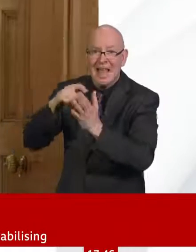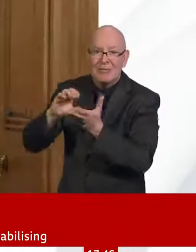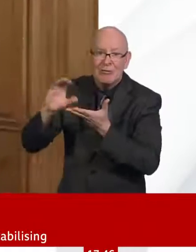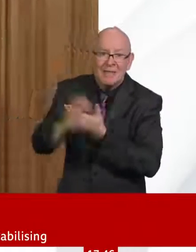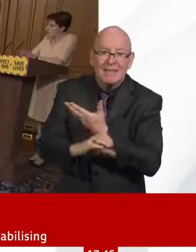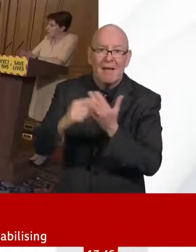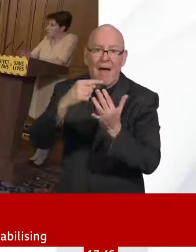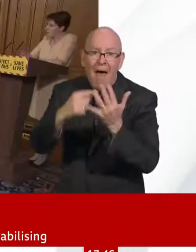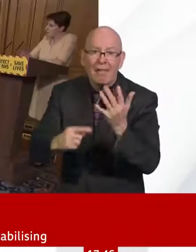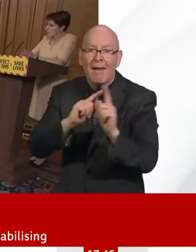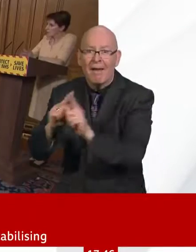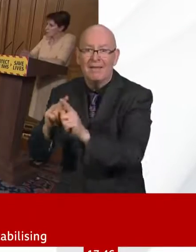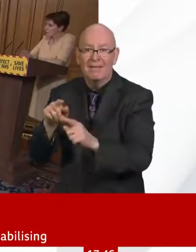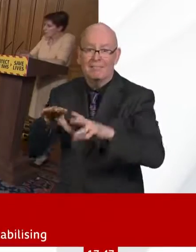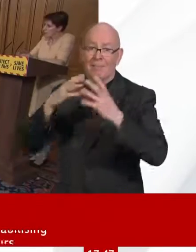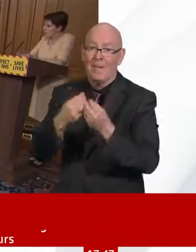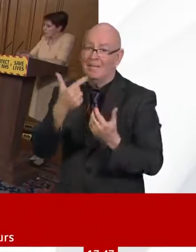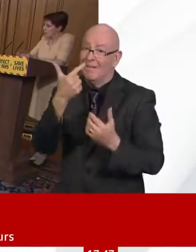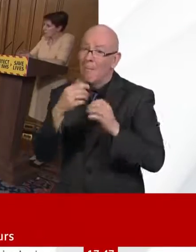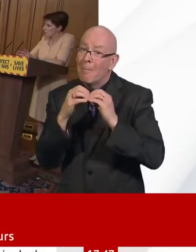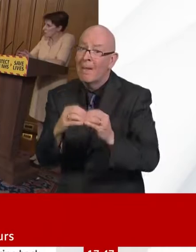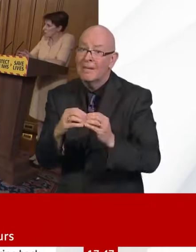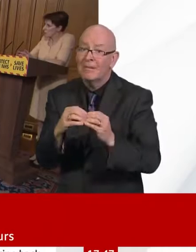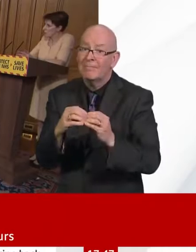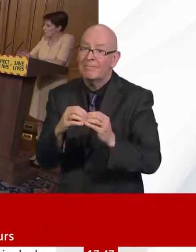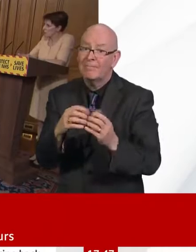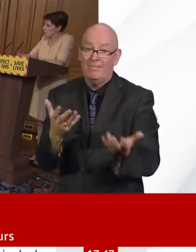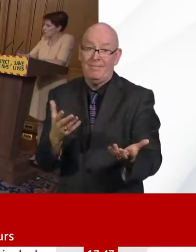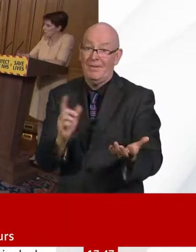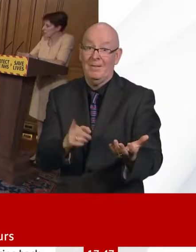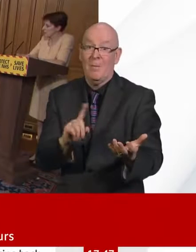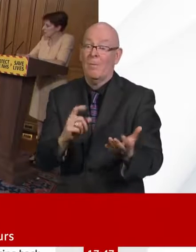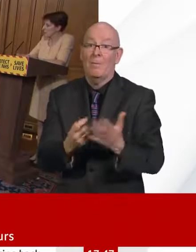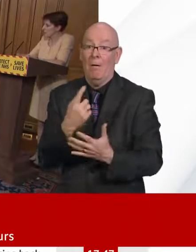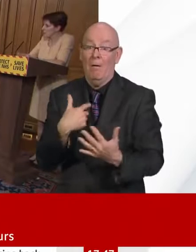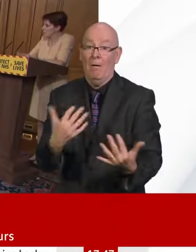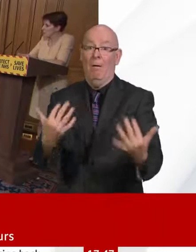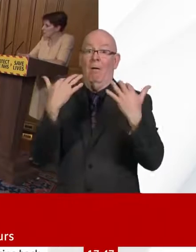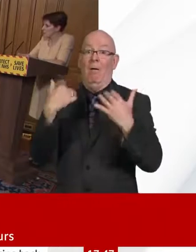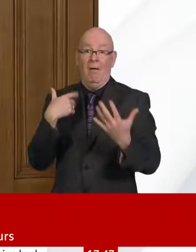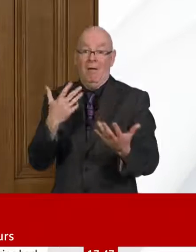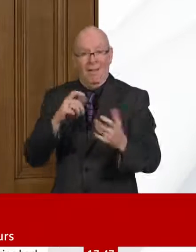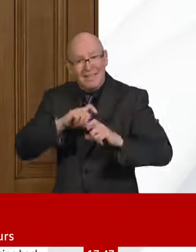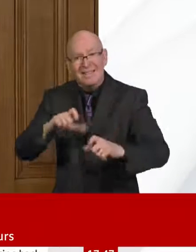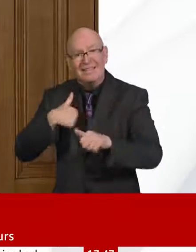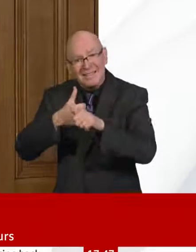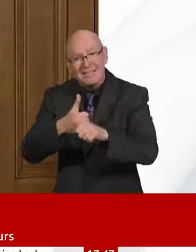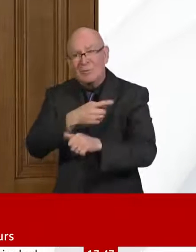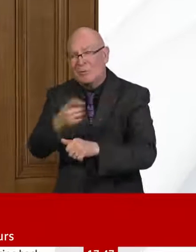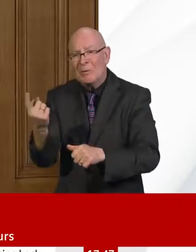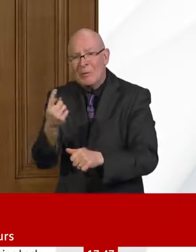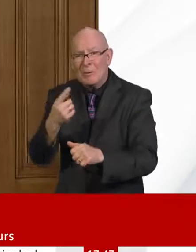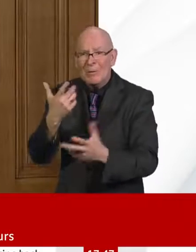Just a quick comment. I think it's really, this is a really important question because it brings forward the answer that nobody who needs the NHS